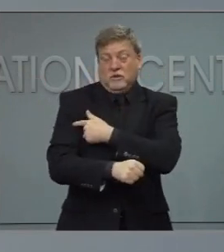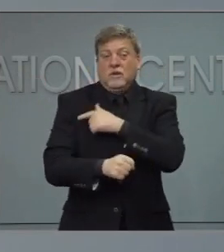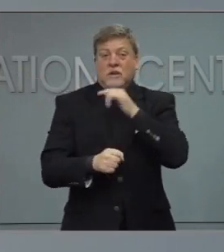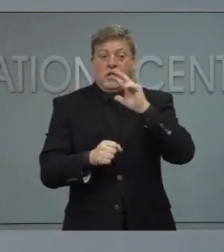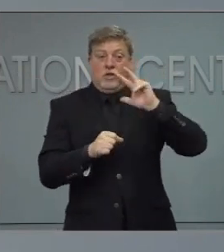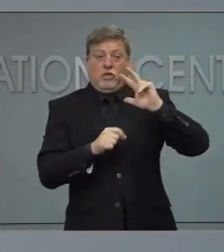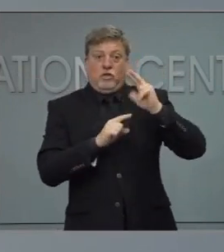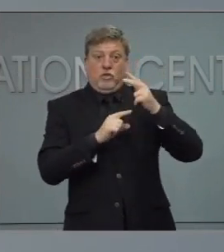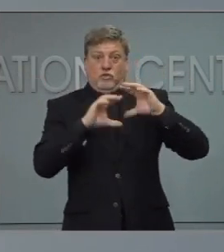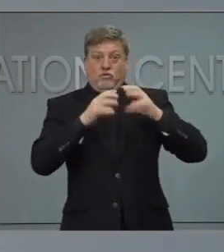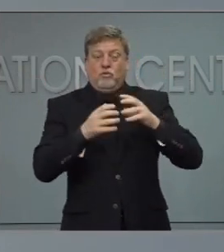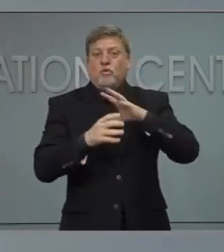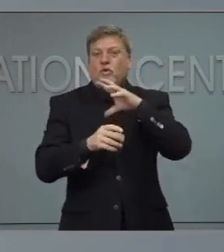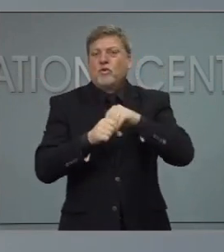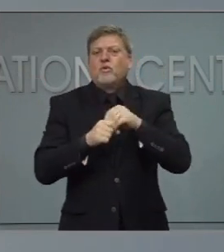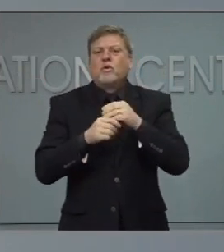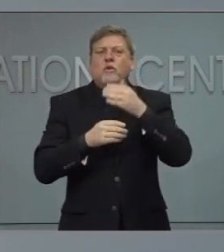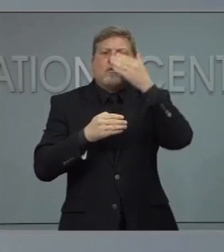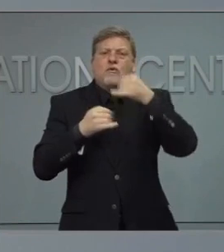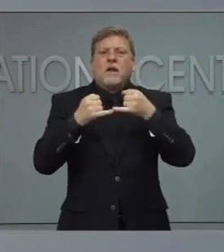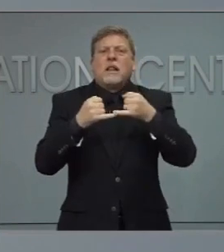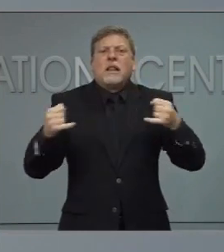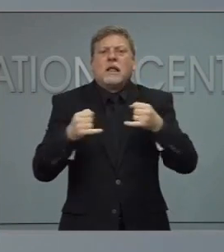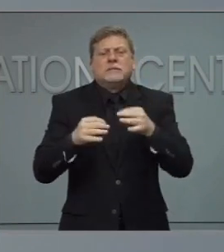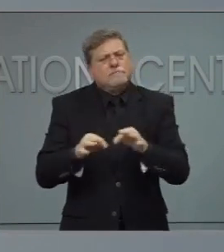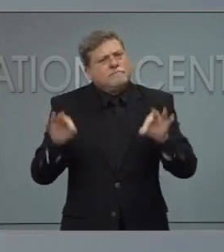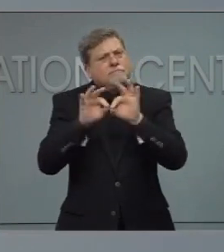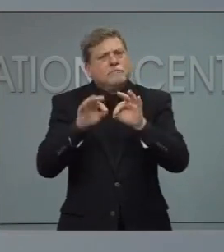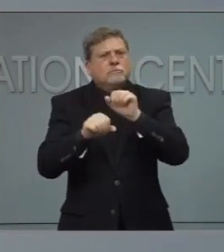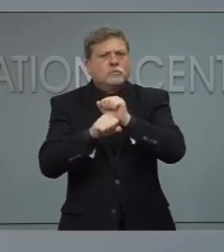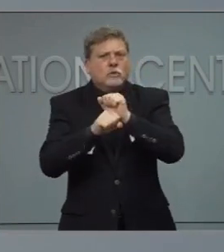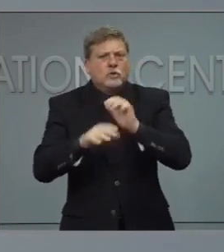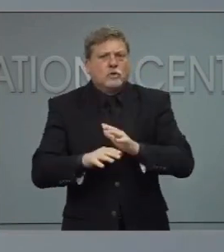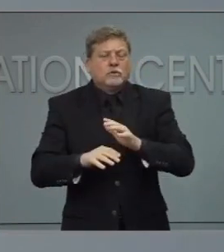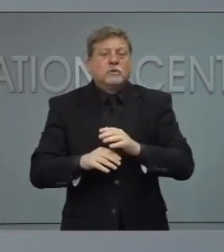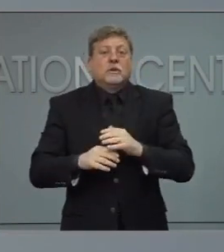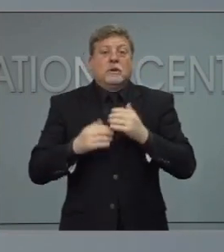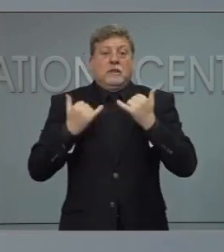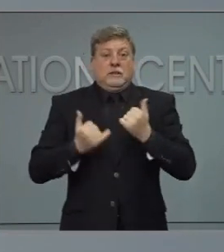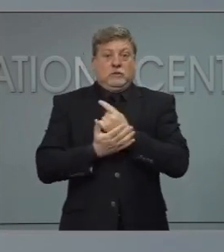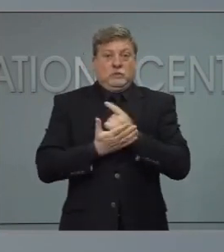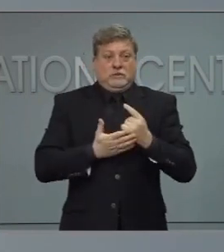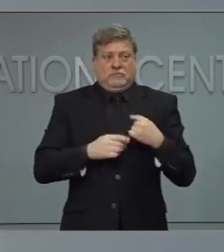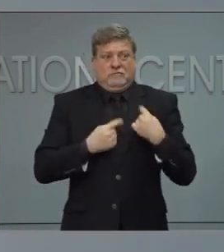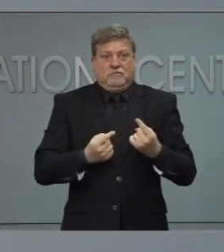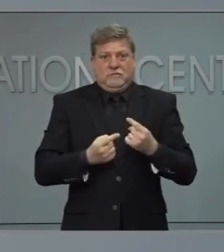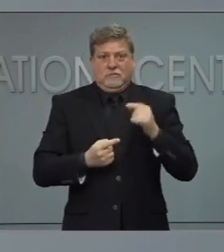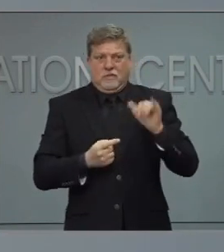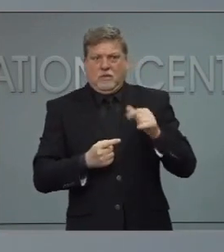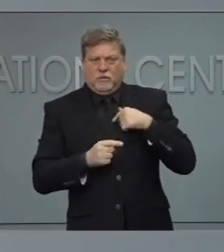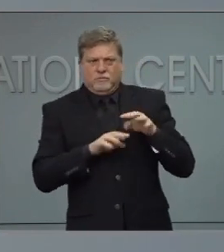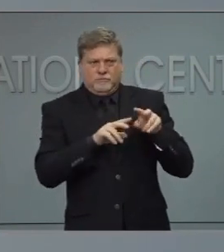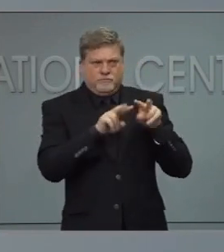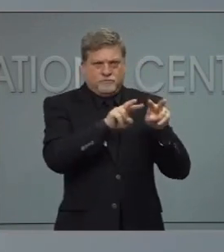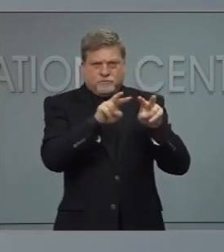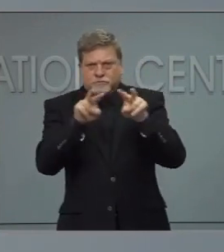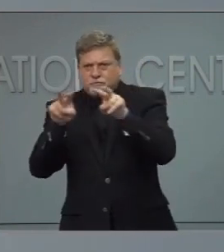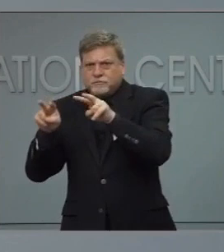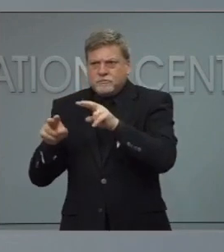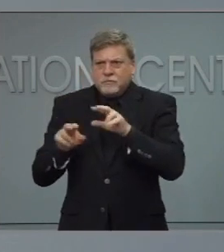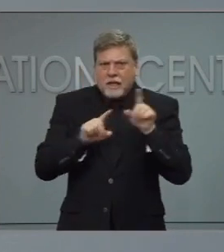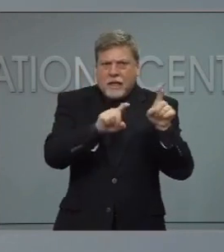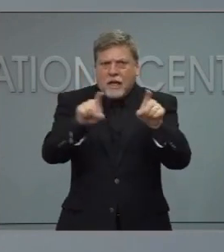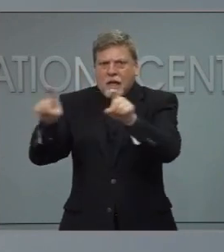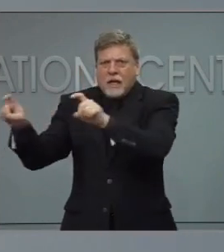week, Department of Health and Human Services officials have continued to survey providers about how they're handling the demand from group